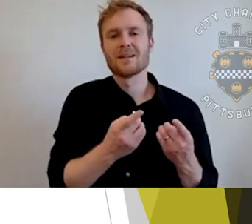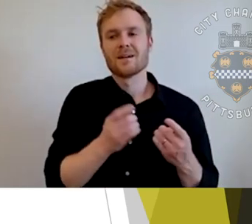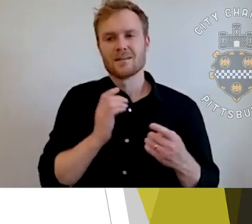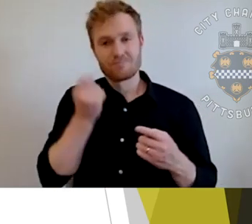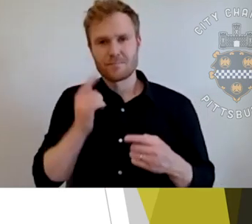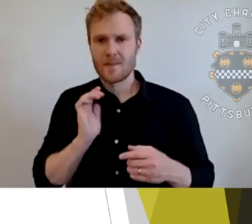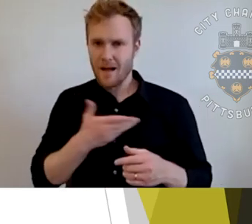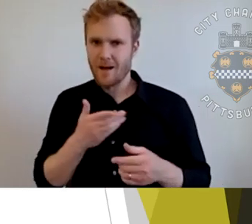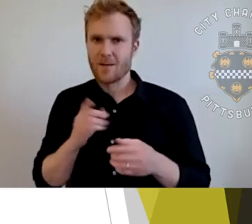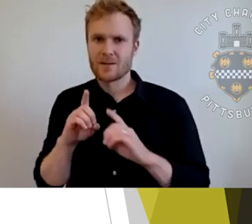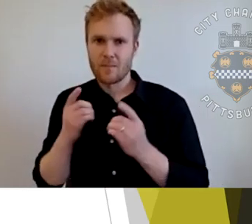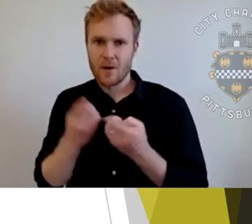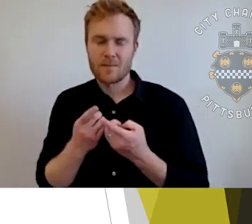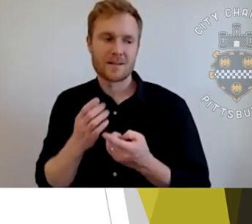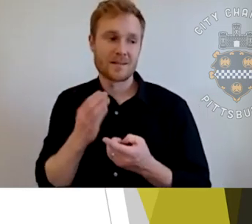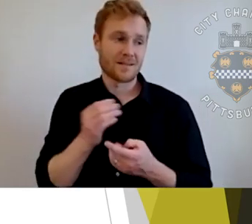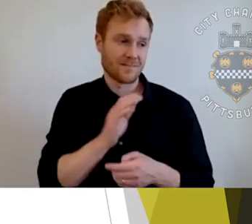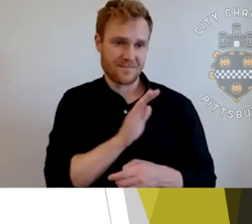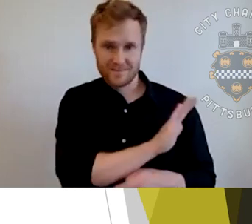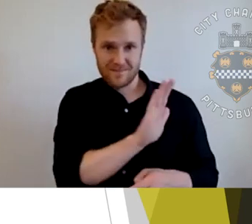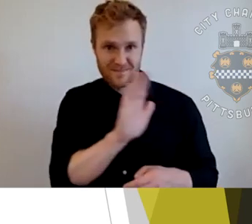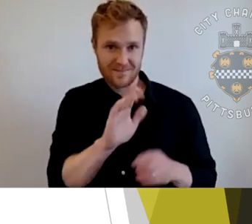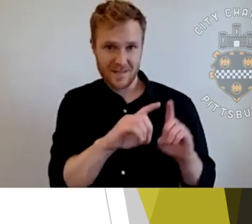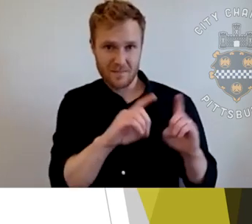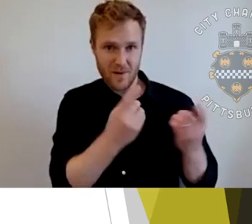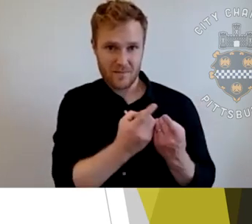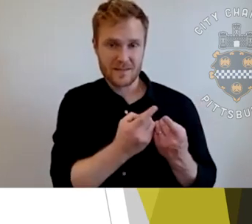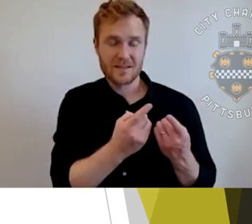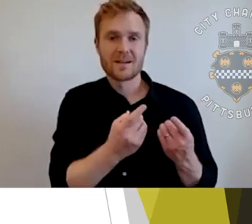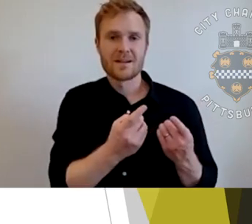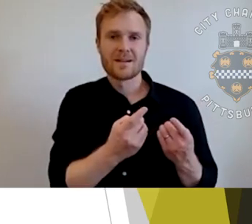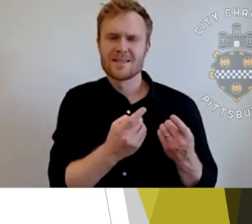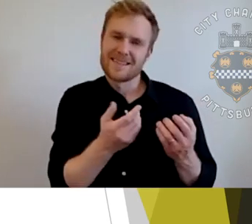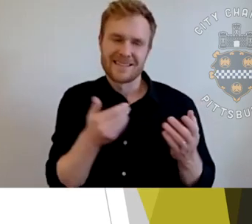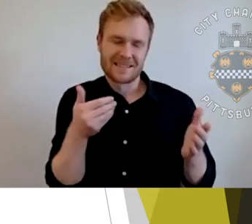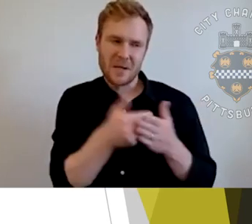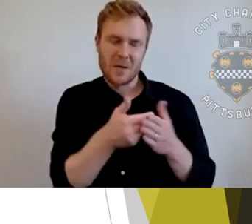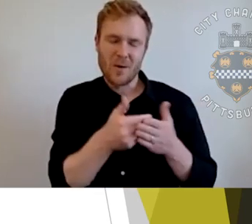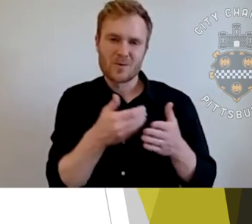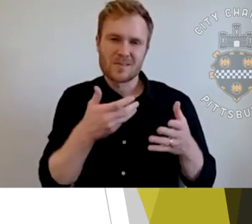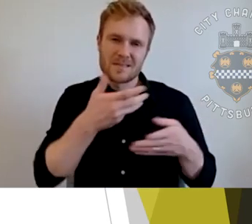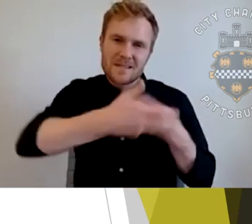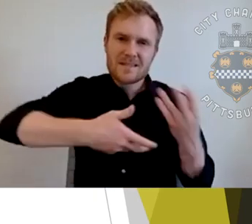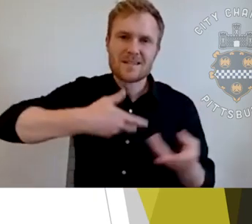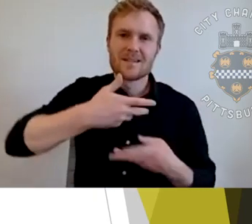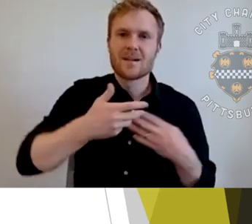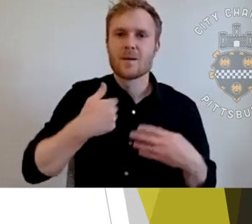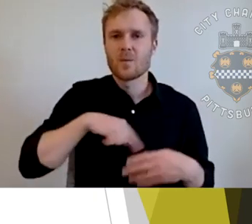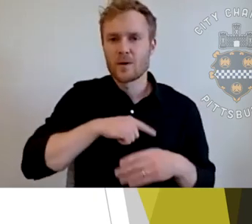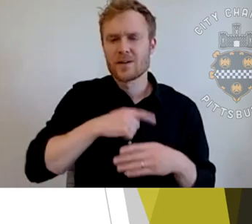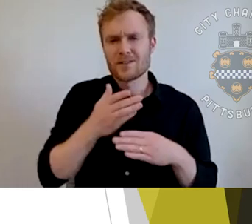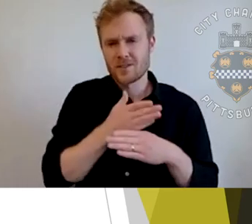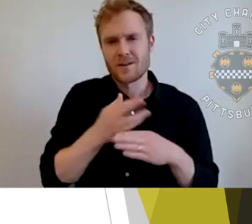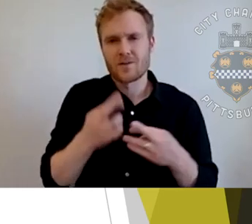and these departments that are on the screen that you're seeing now, it's, it's pretty close. So there's a lot of shared resources, a lot of shared information